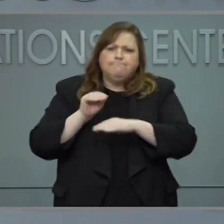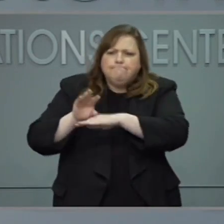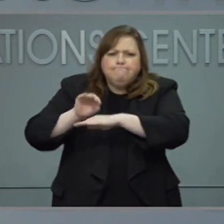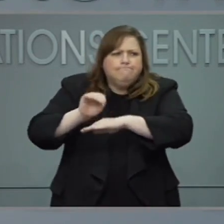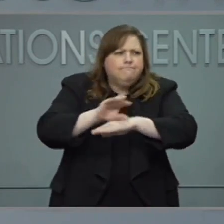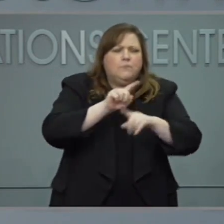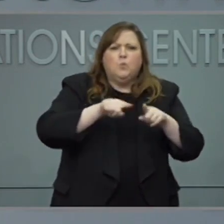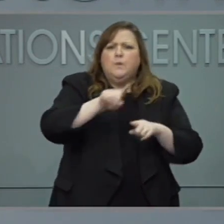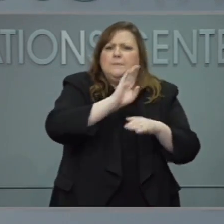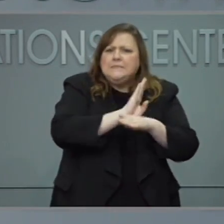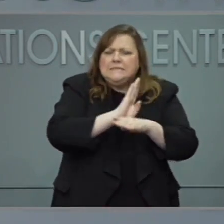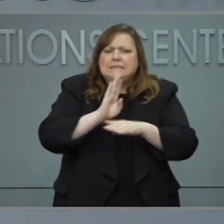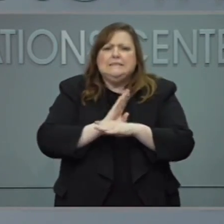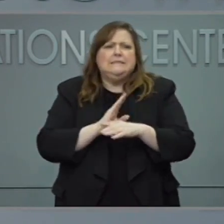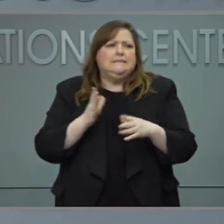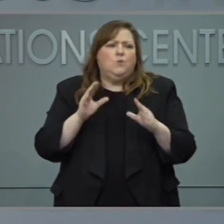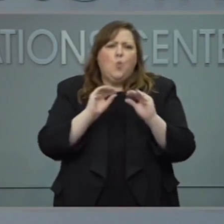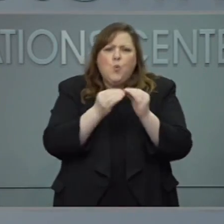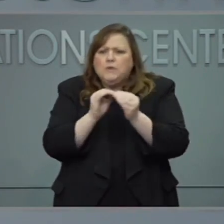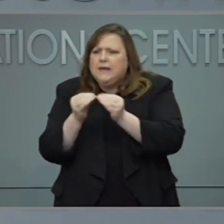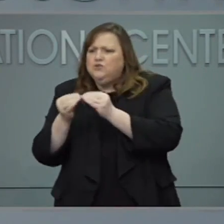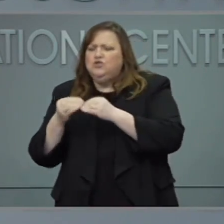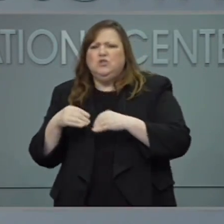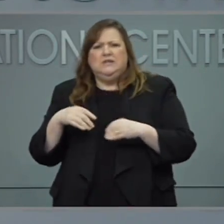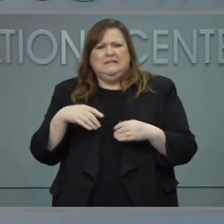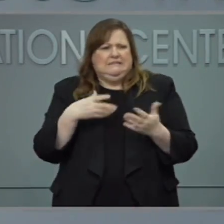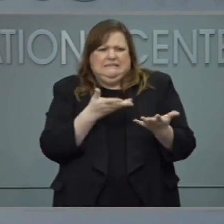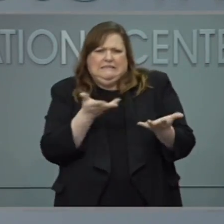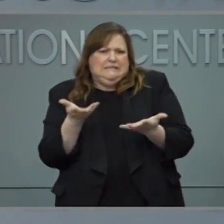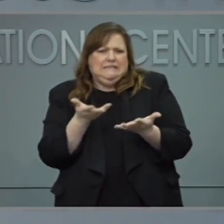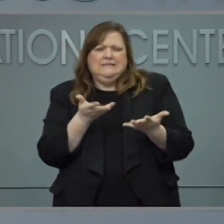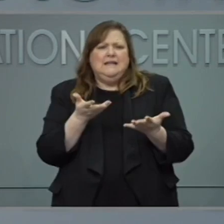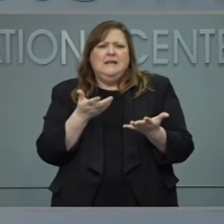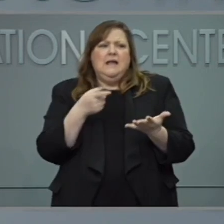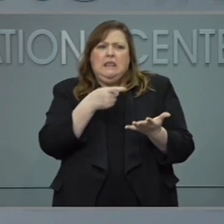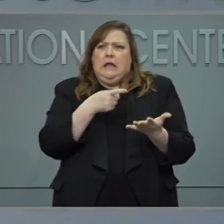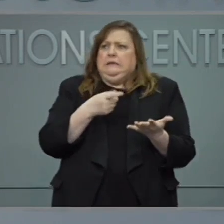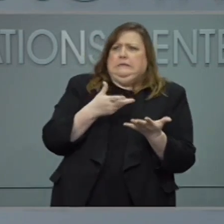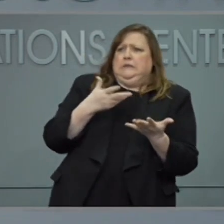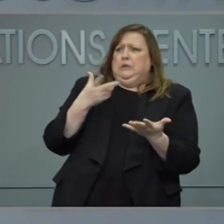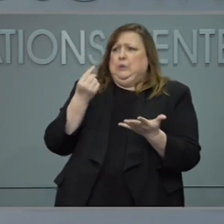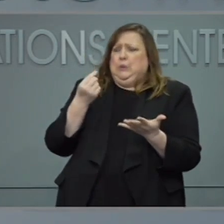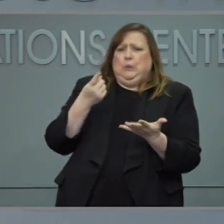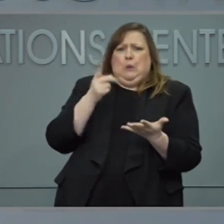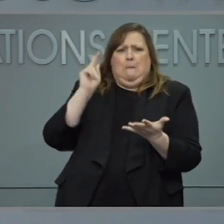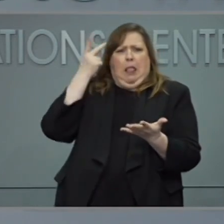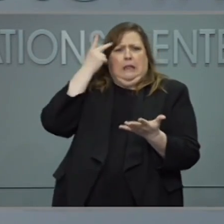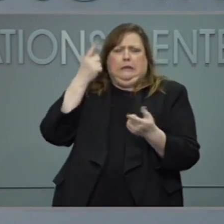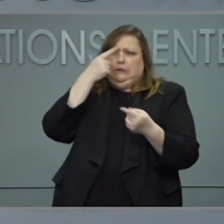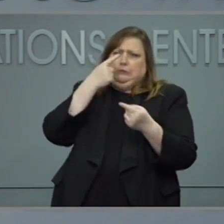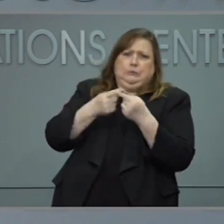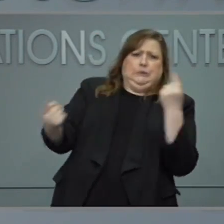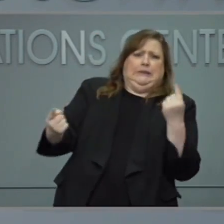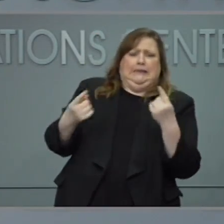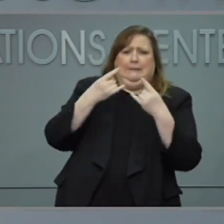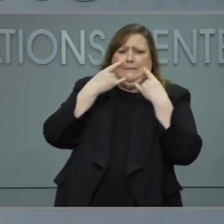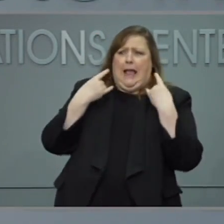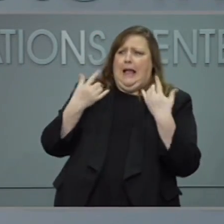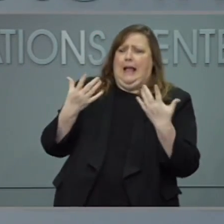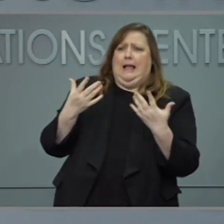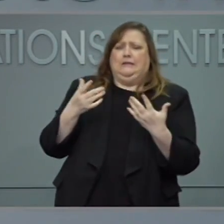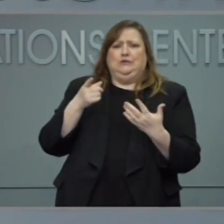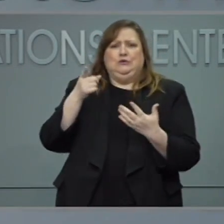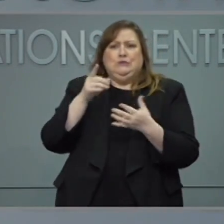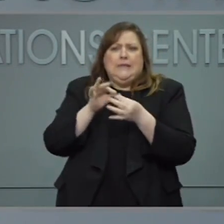the mask requirements, given how politicized it has become over the last year? And that, as you pointed out, a majority of people in the state are not yet fully